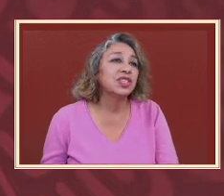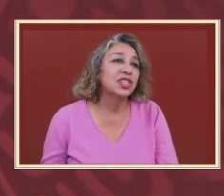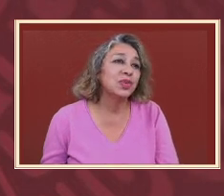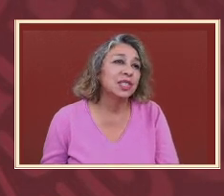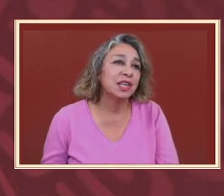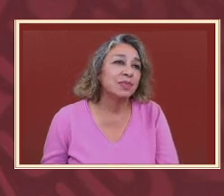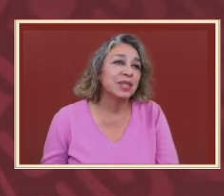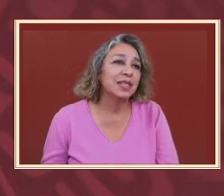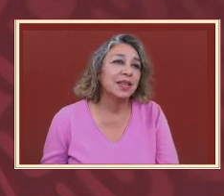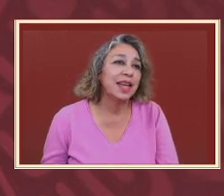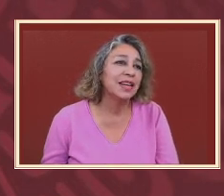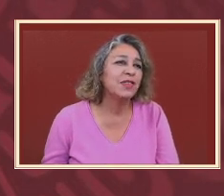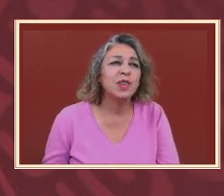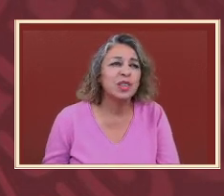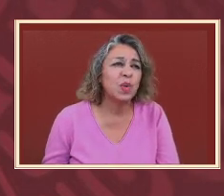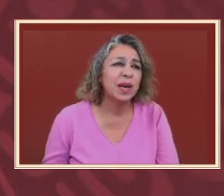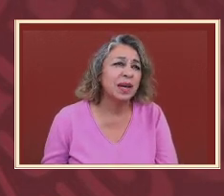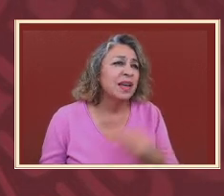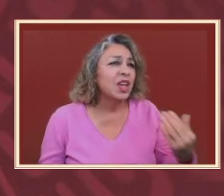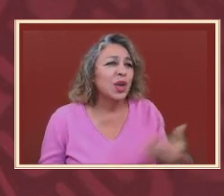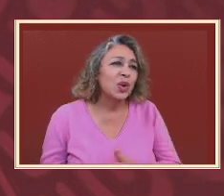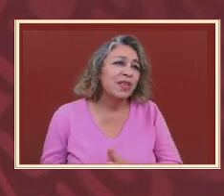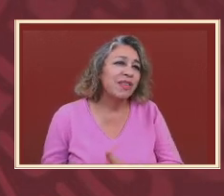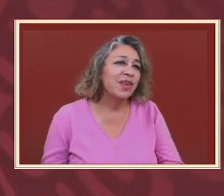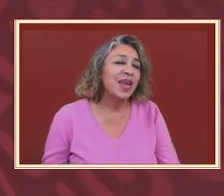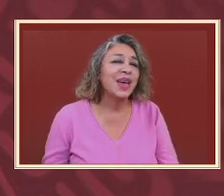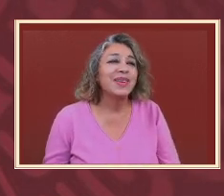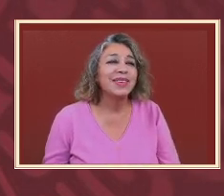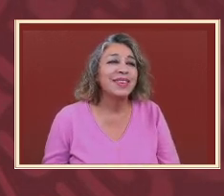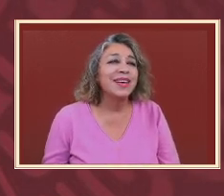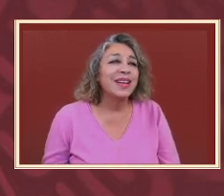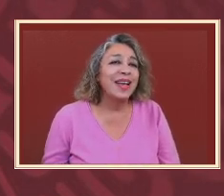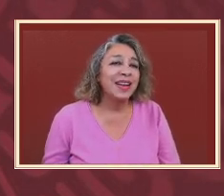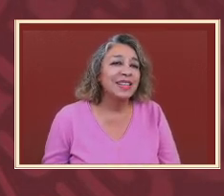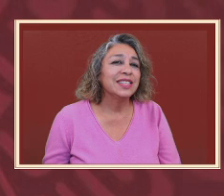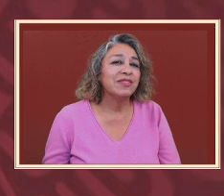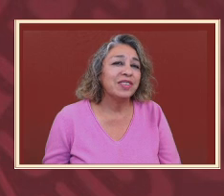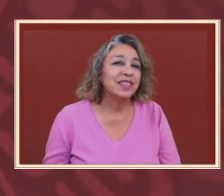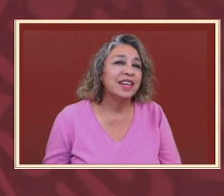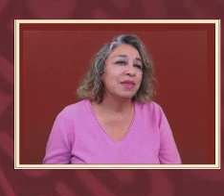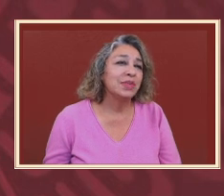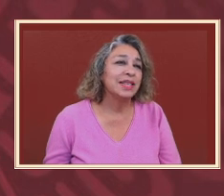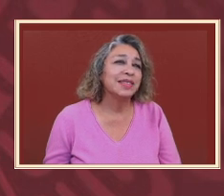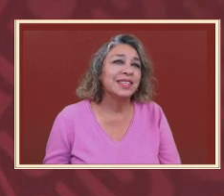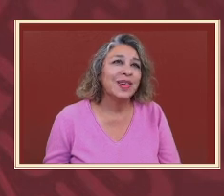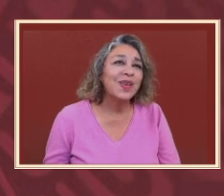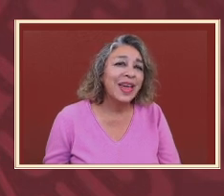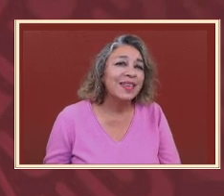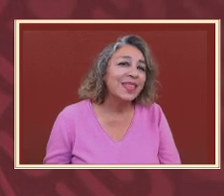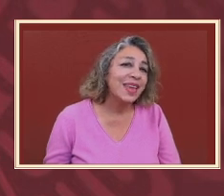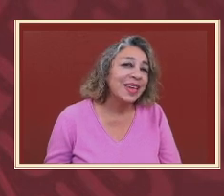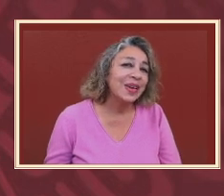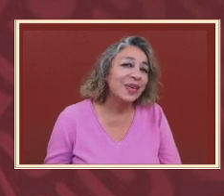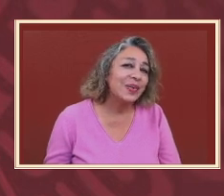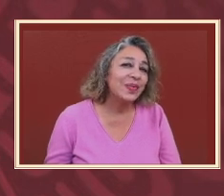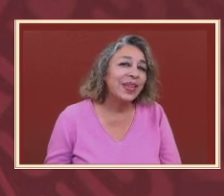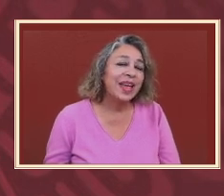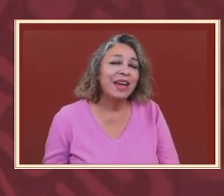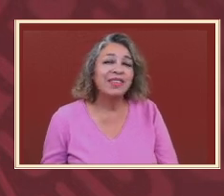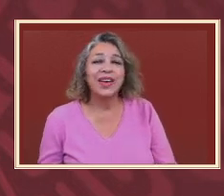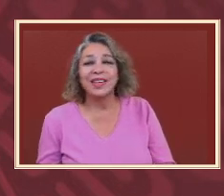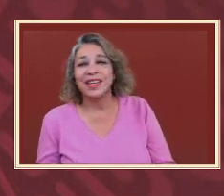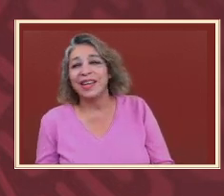is I'll just do a synopsis at the end. If you just want to go to the very end and, and listen for the synopsis. Okay. Thank you.